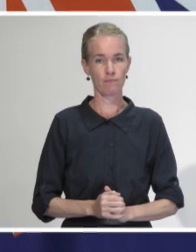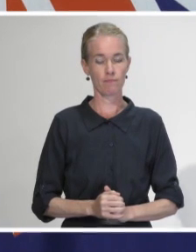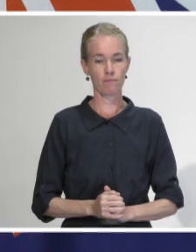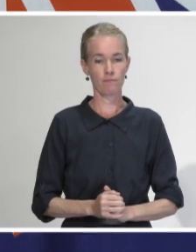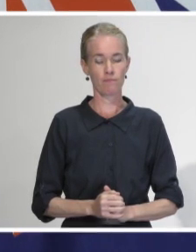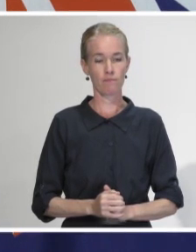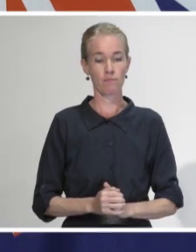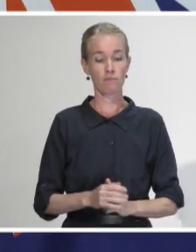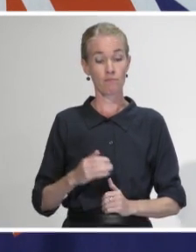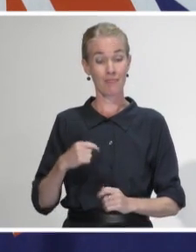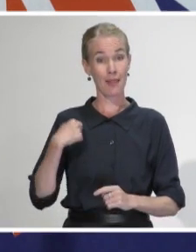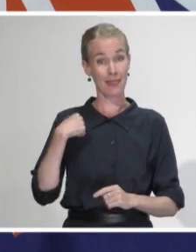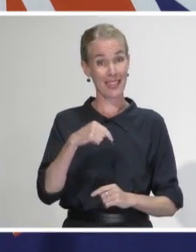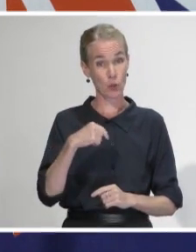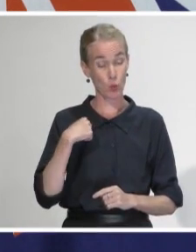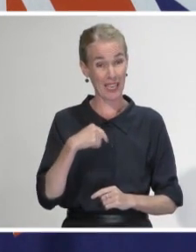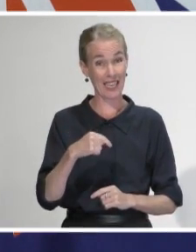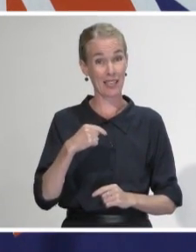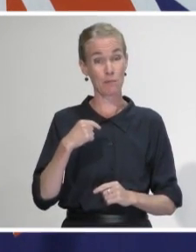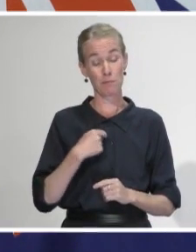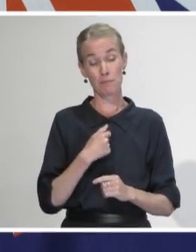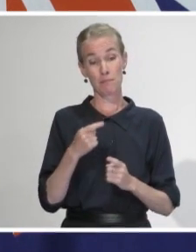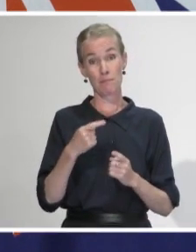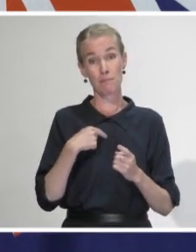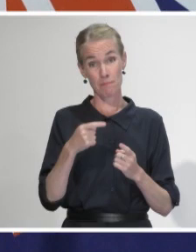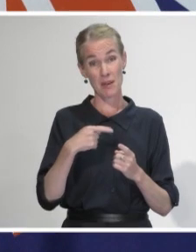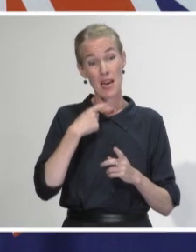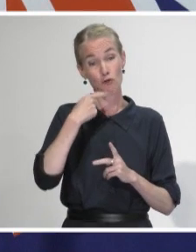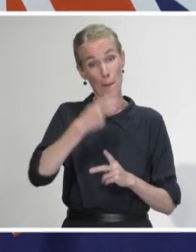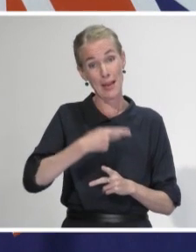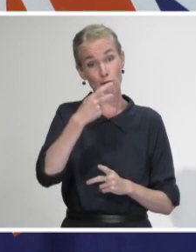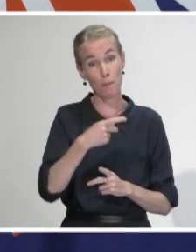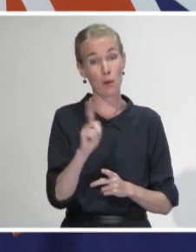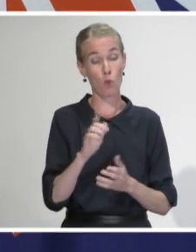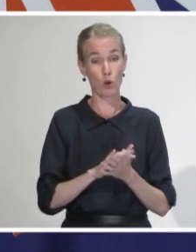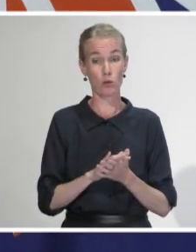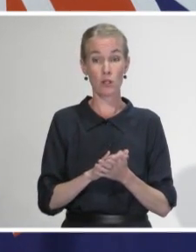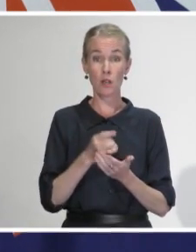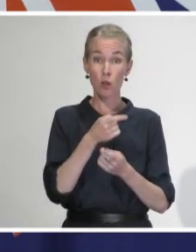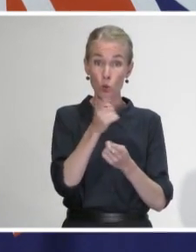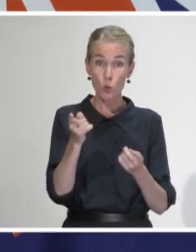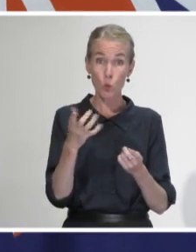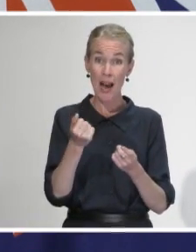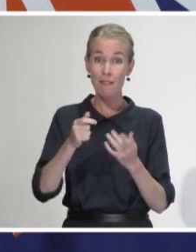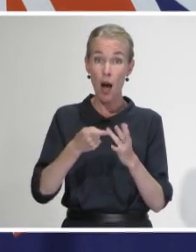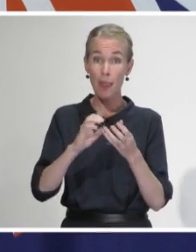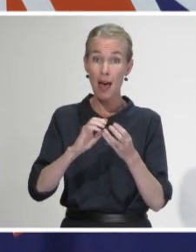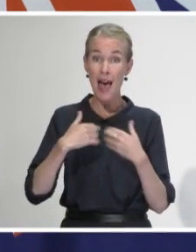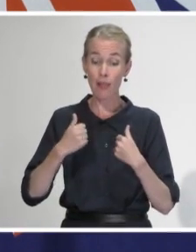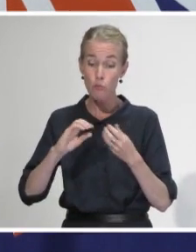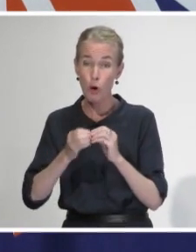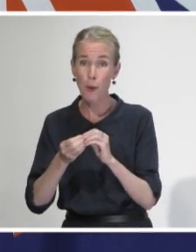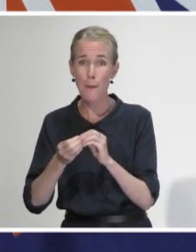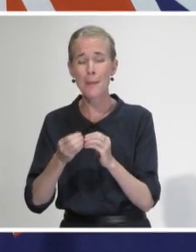this each day for the last week, it's very important people seek timely care for their health care needs. We have